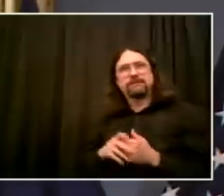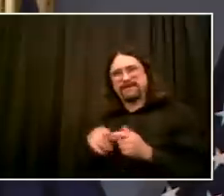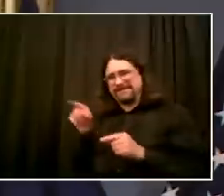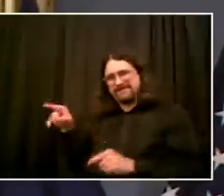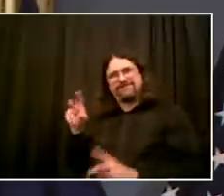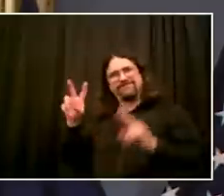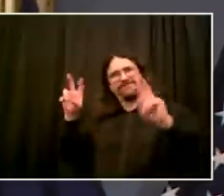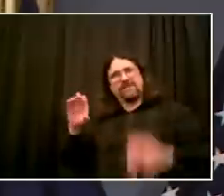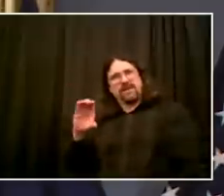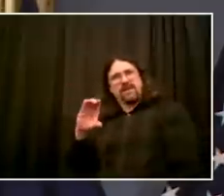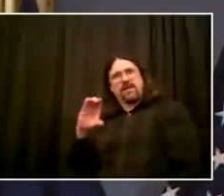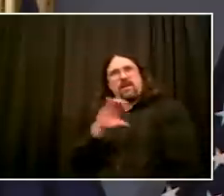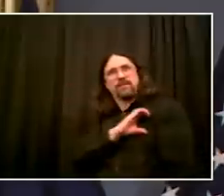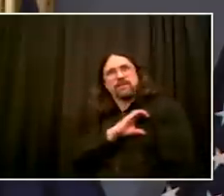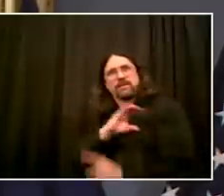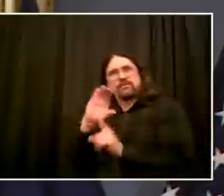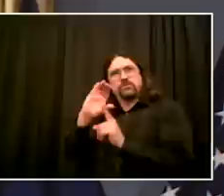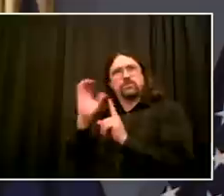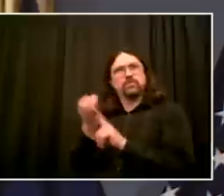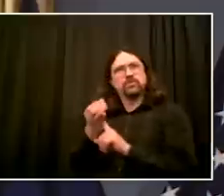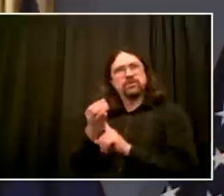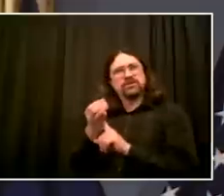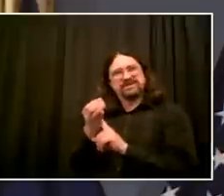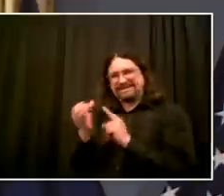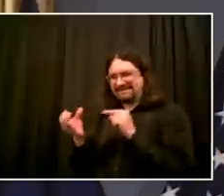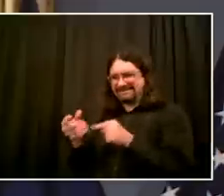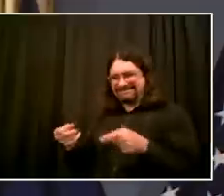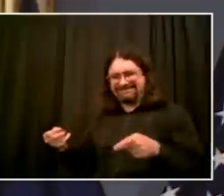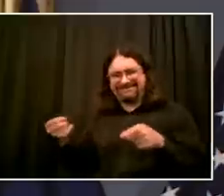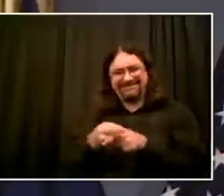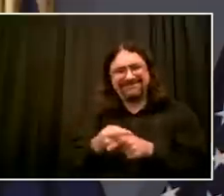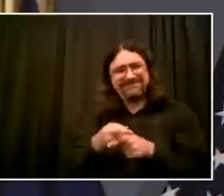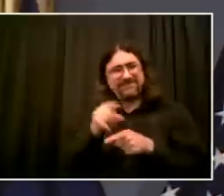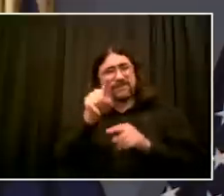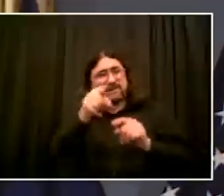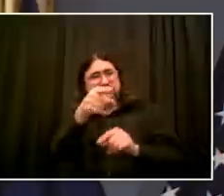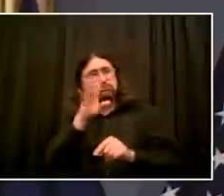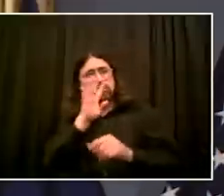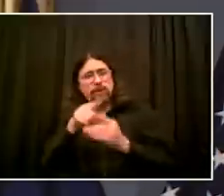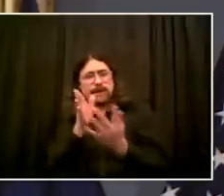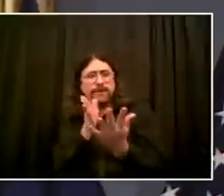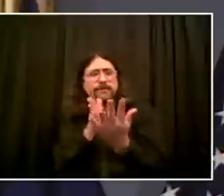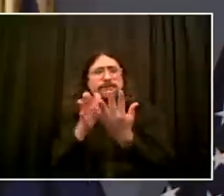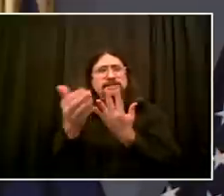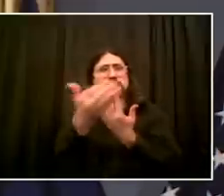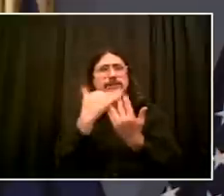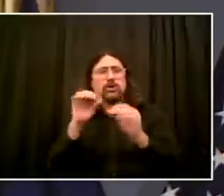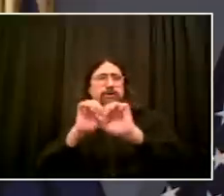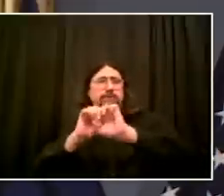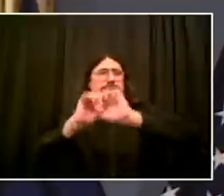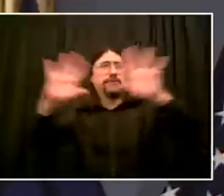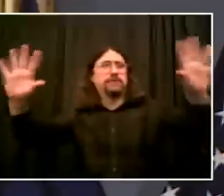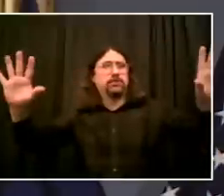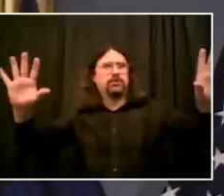are any of these union leaders' obstacles to changing it? Very powerful question, Bridget. I'm going to speak to it.